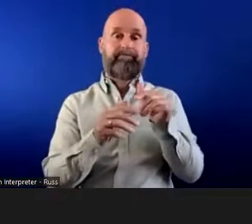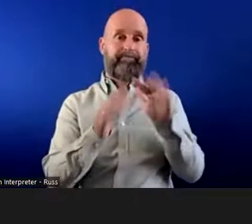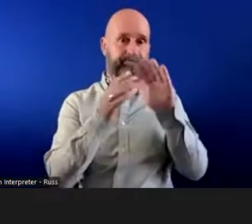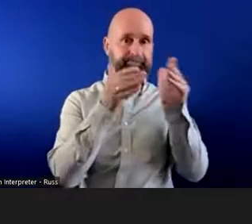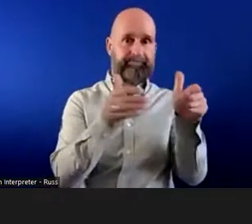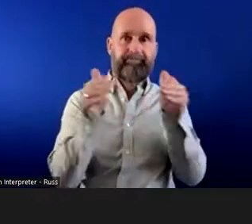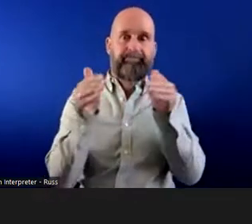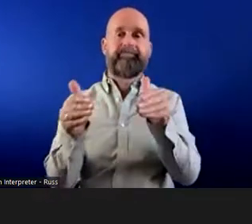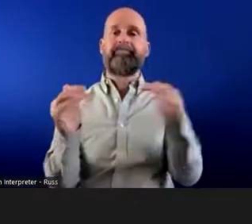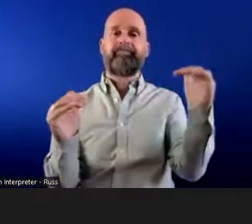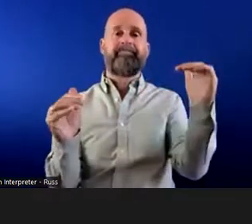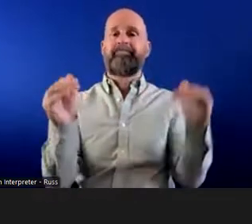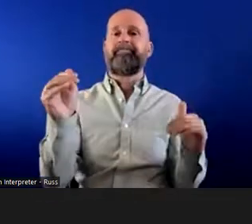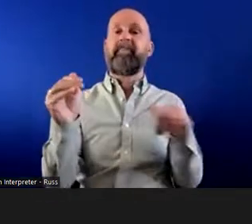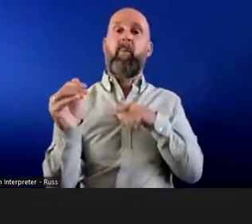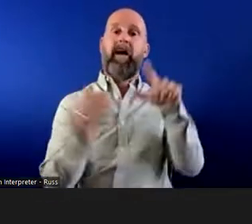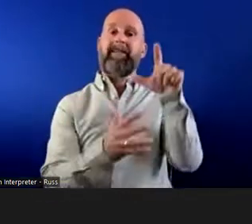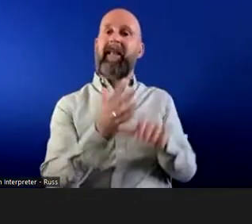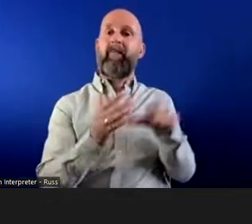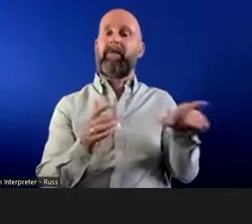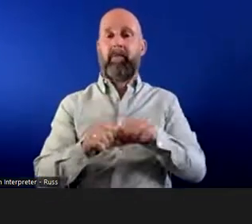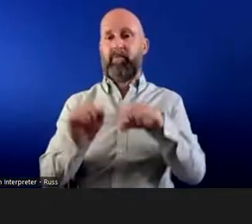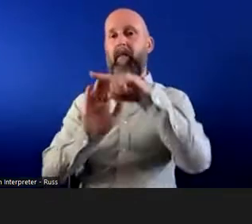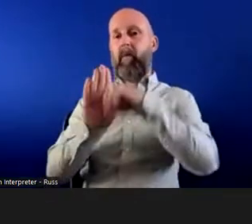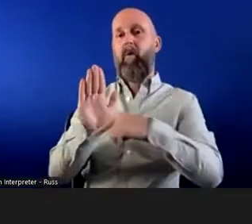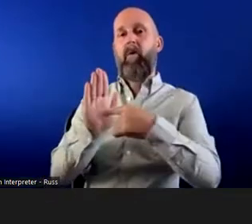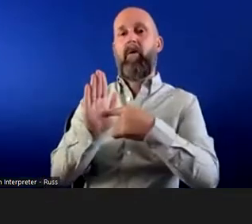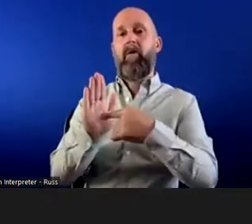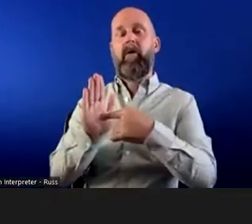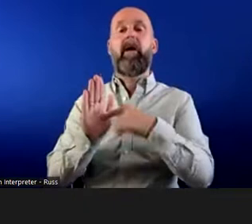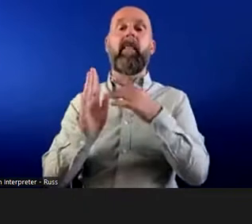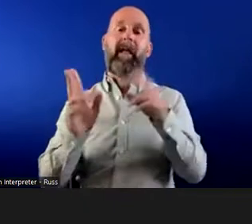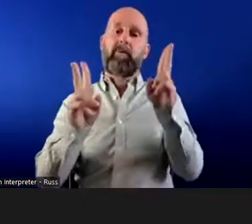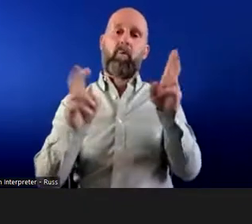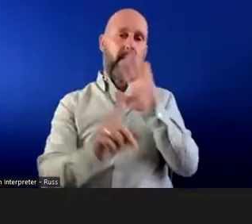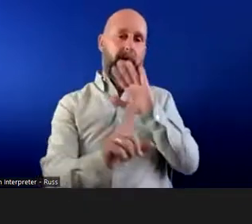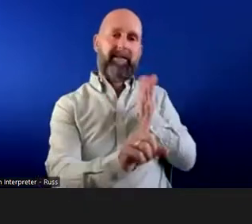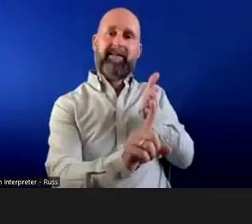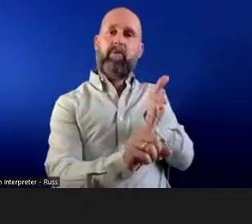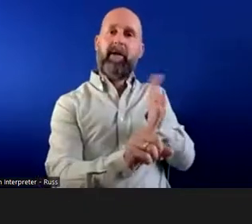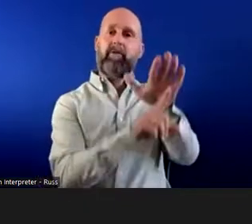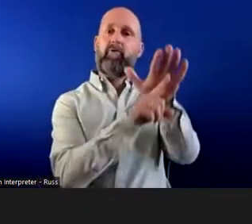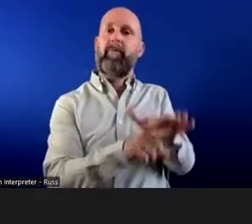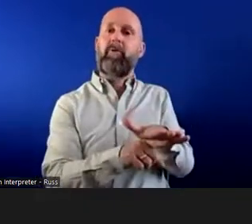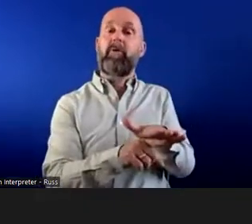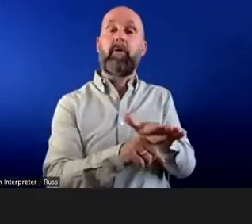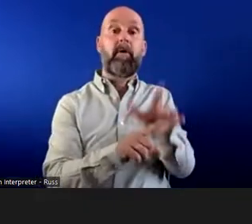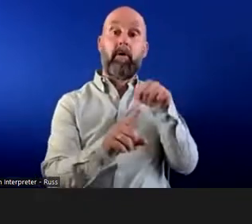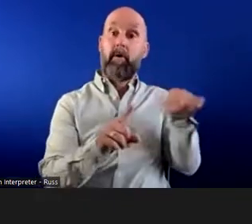favourably because of their disability. This is what is known as direct discrimination and it can never be justified in law.